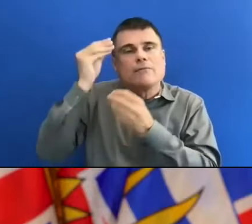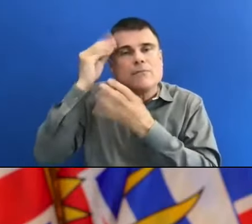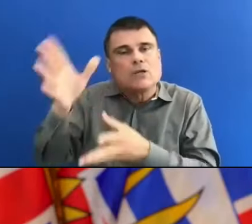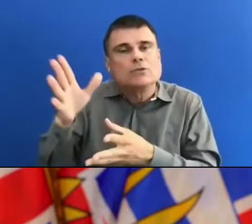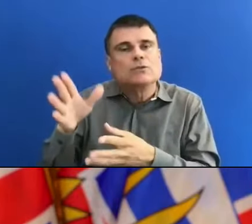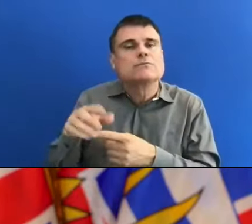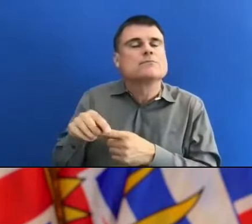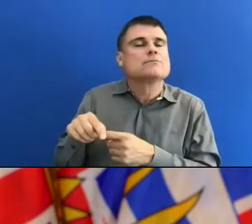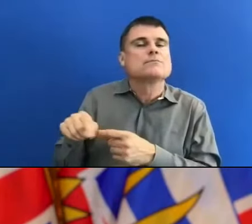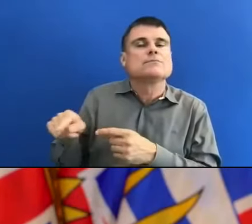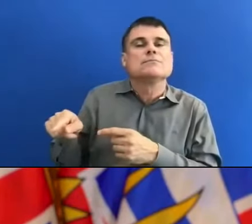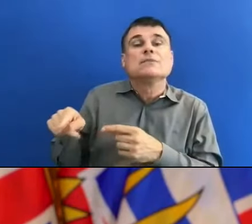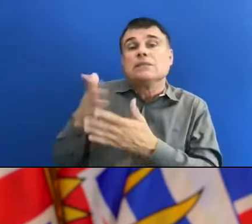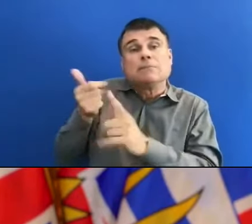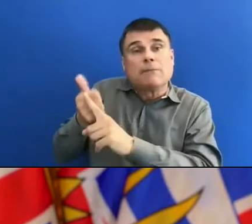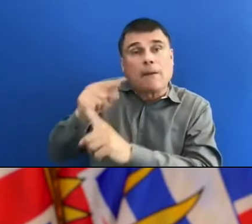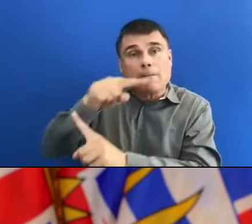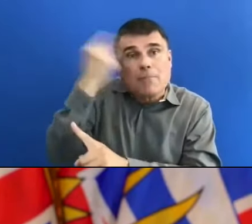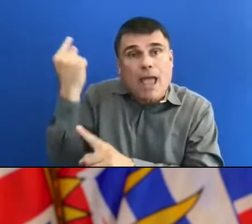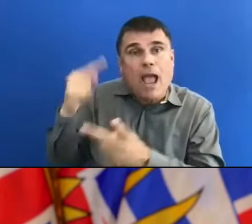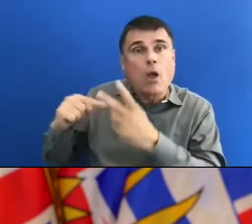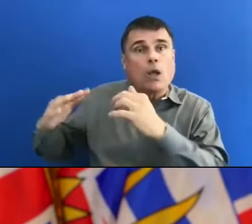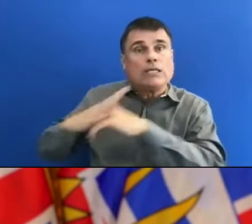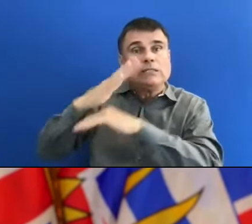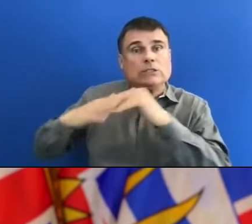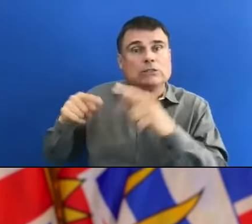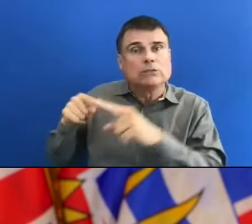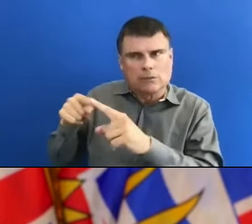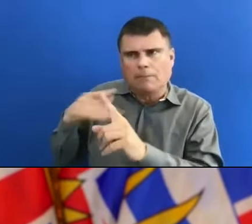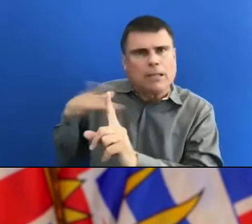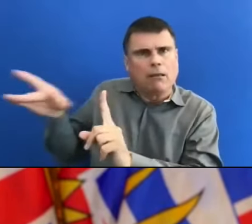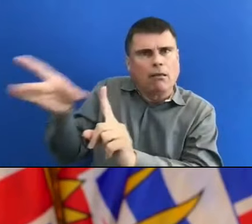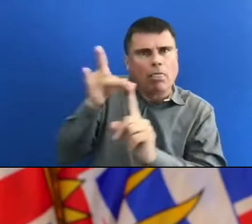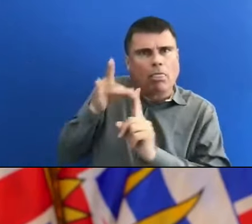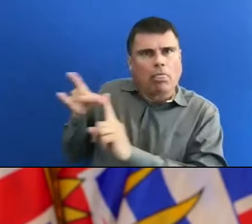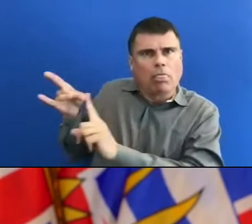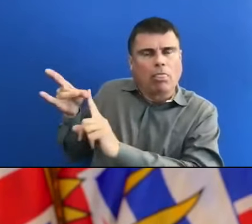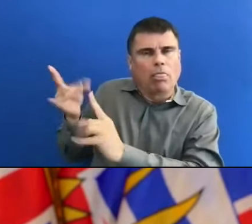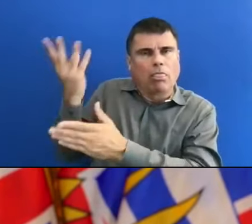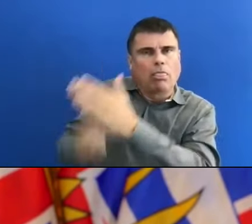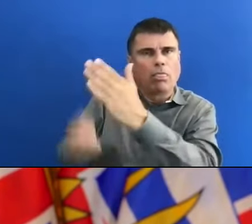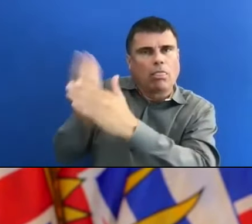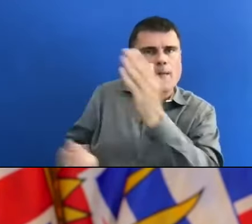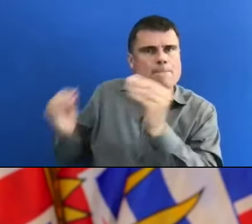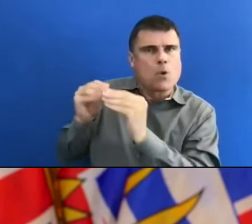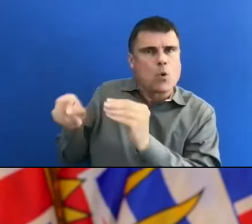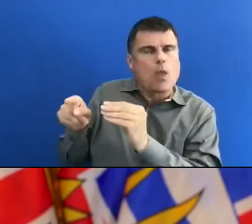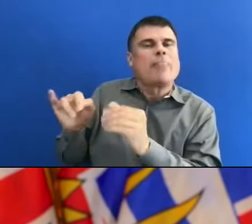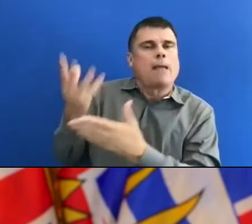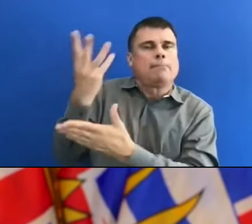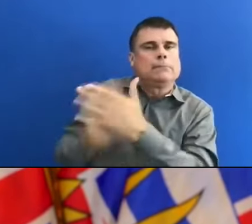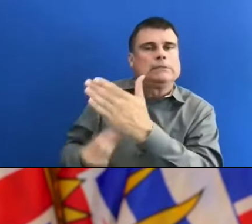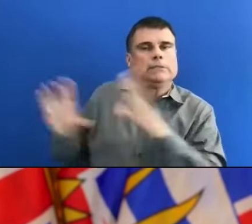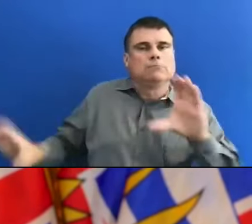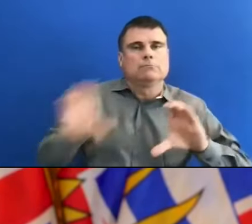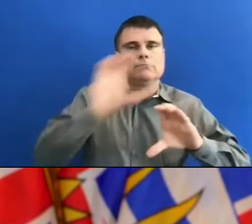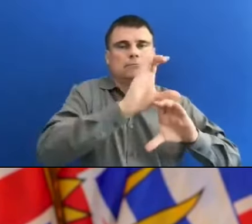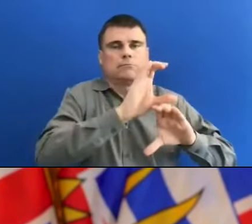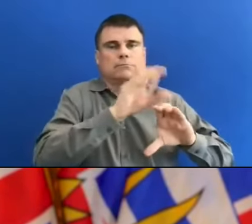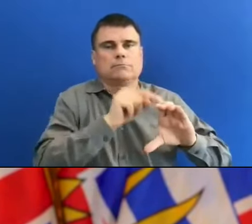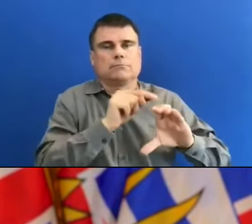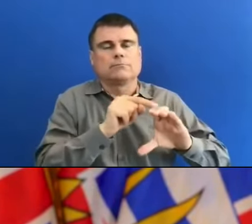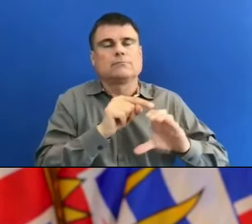in light of that, is there anything that you or your office will do to collect data in a different way?